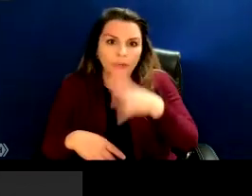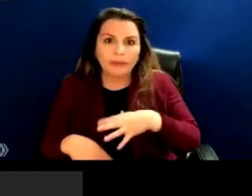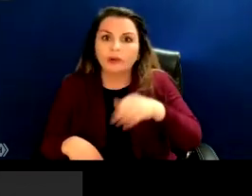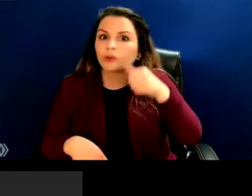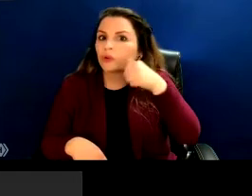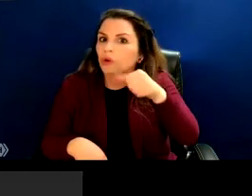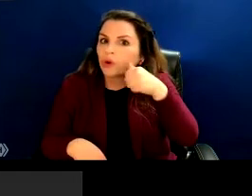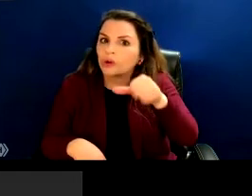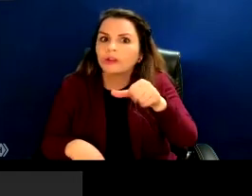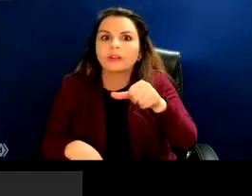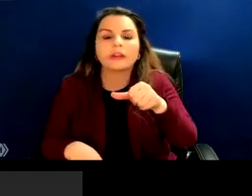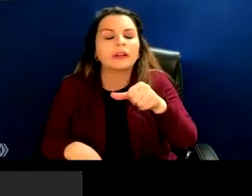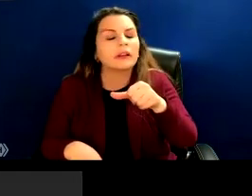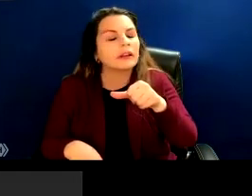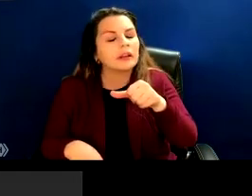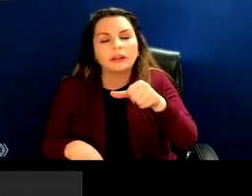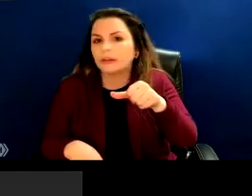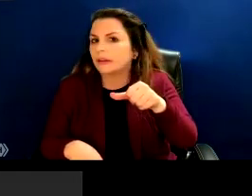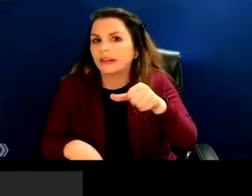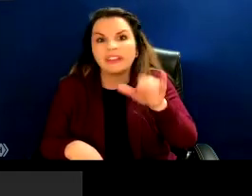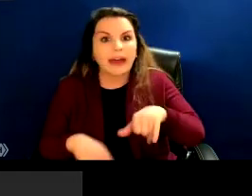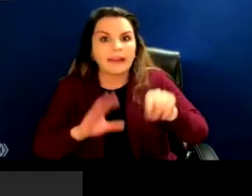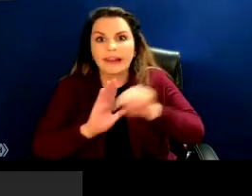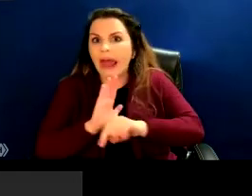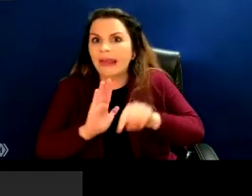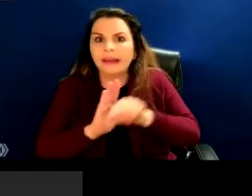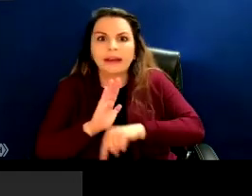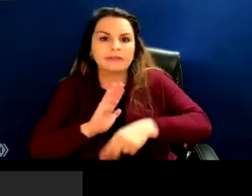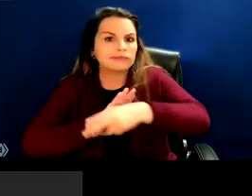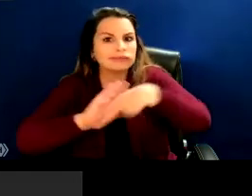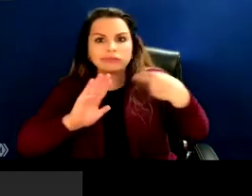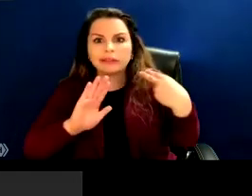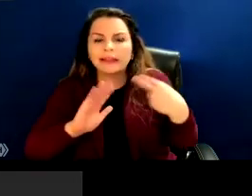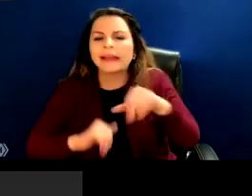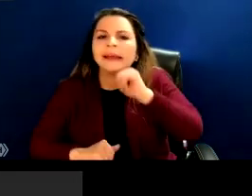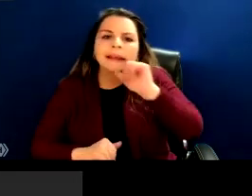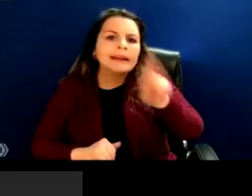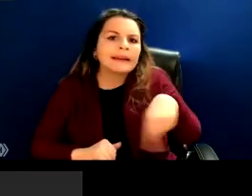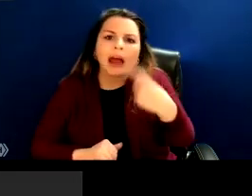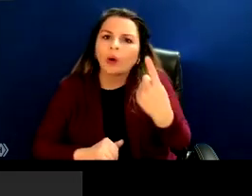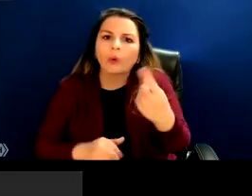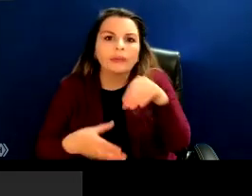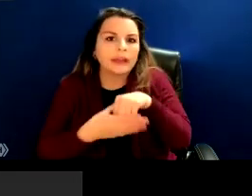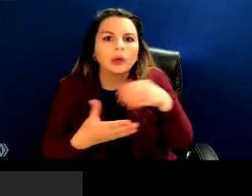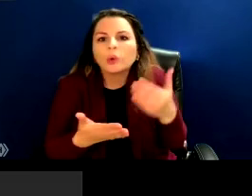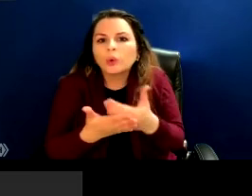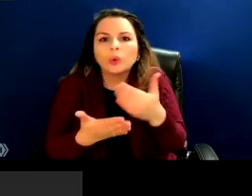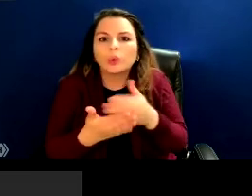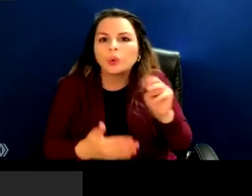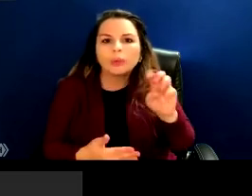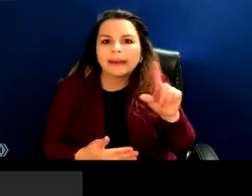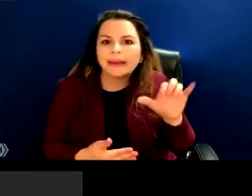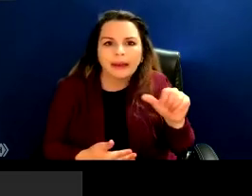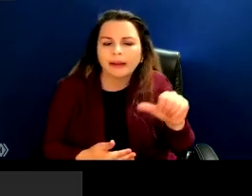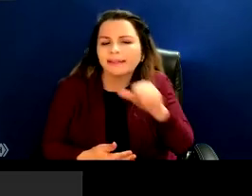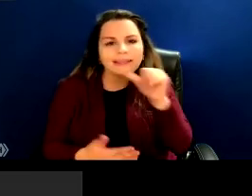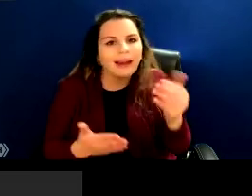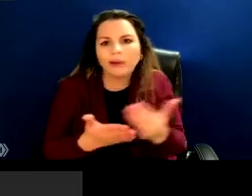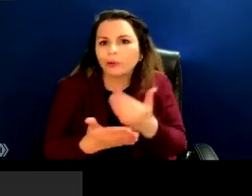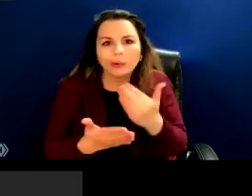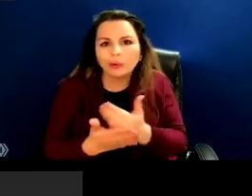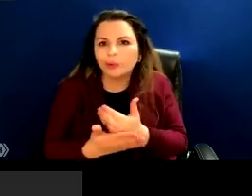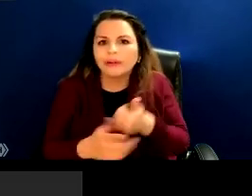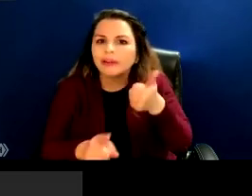these are not just happening in that kind of new media environment of the Internet. These are